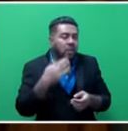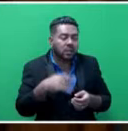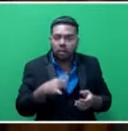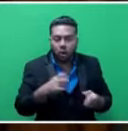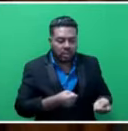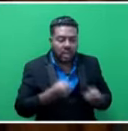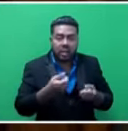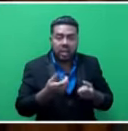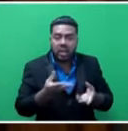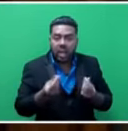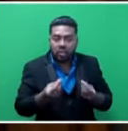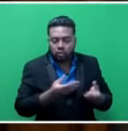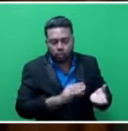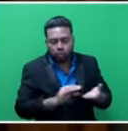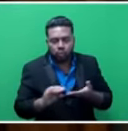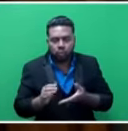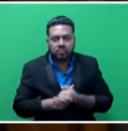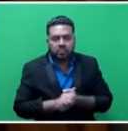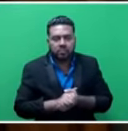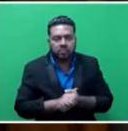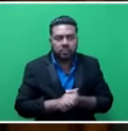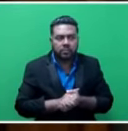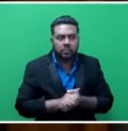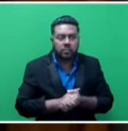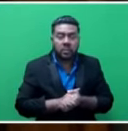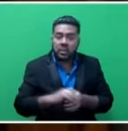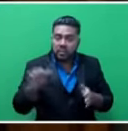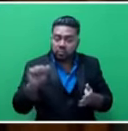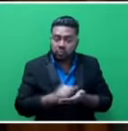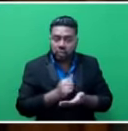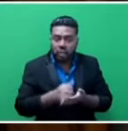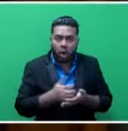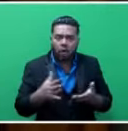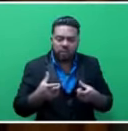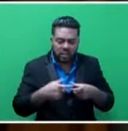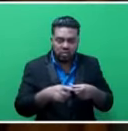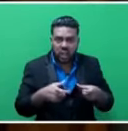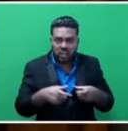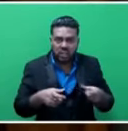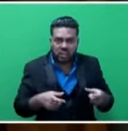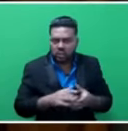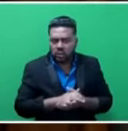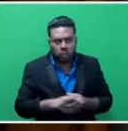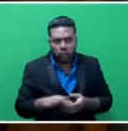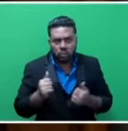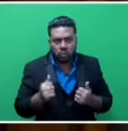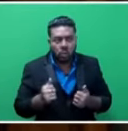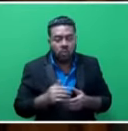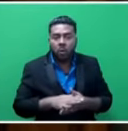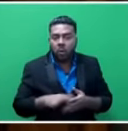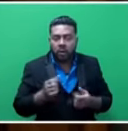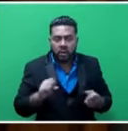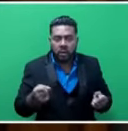carrying cash on hand. State checks. Printing of checks has been discouraged. Therefore, all suppliers have provided